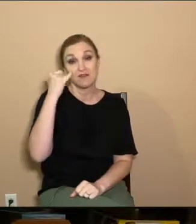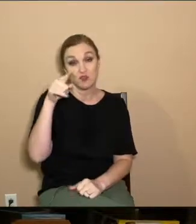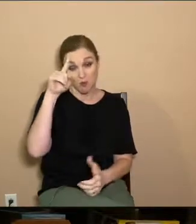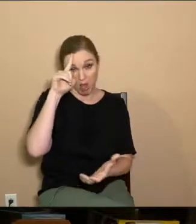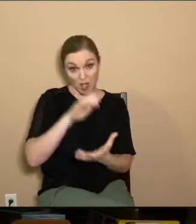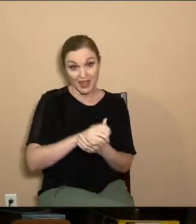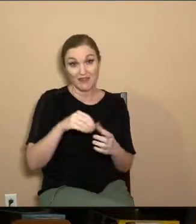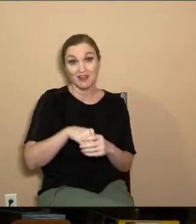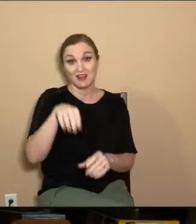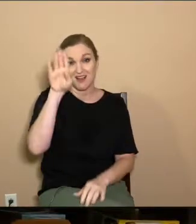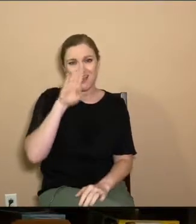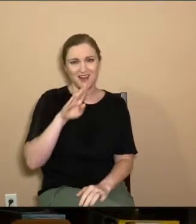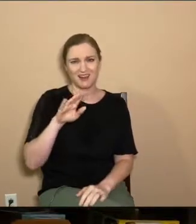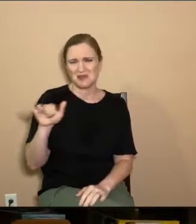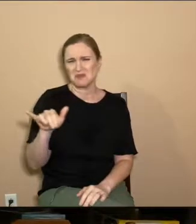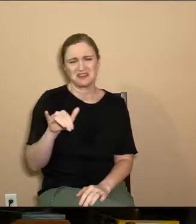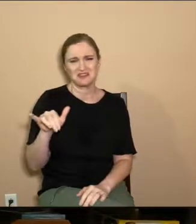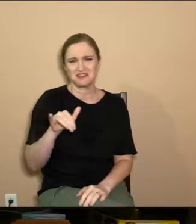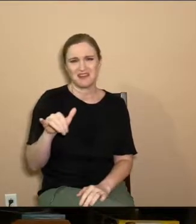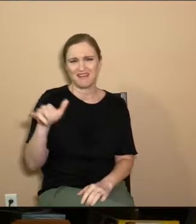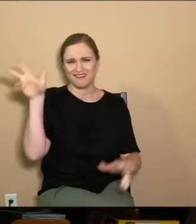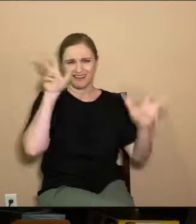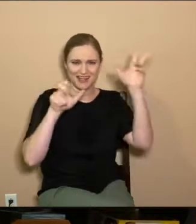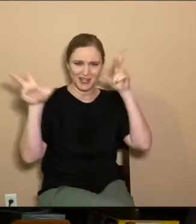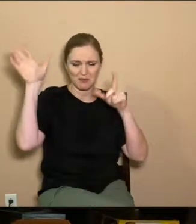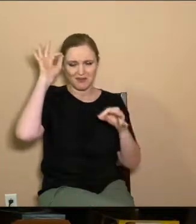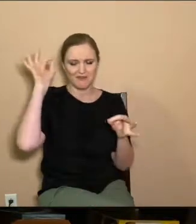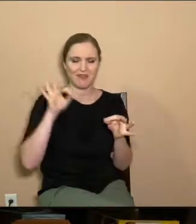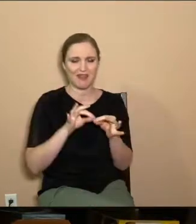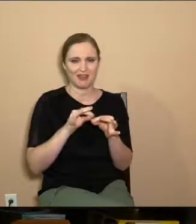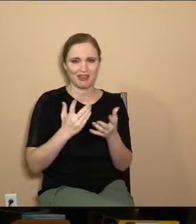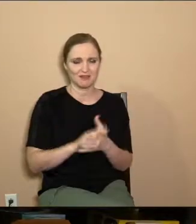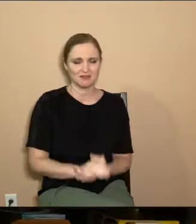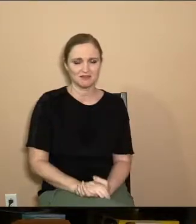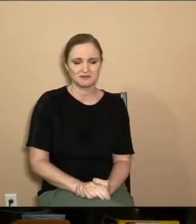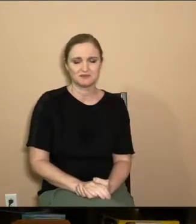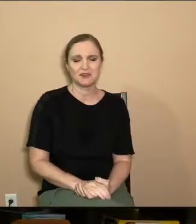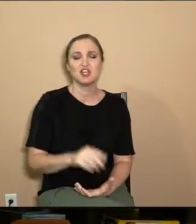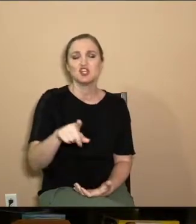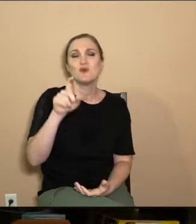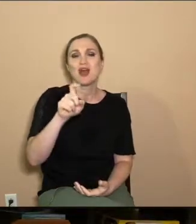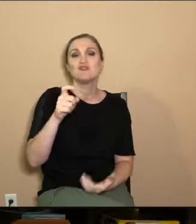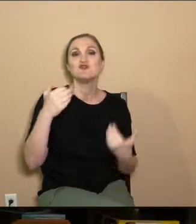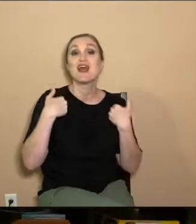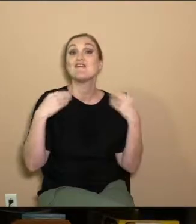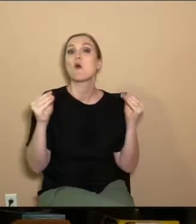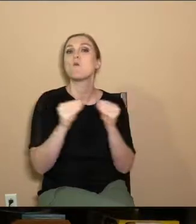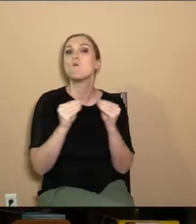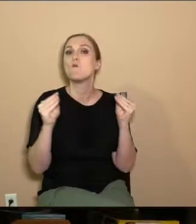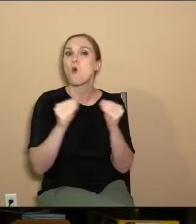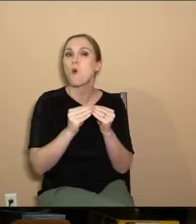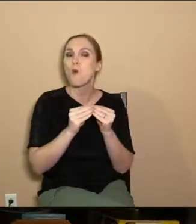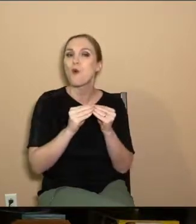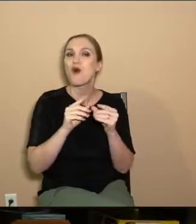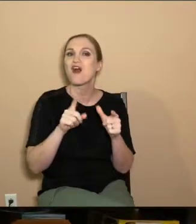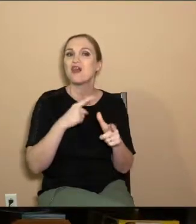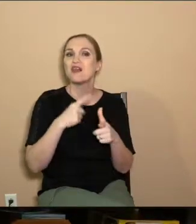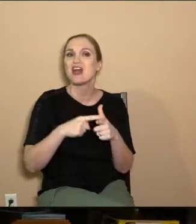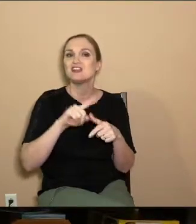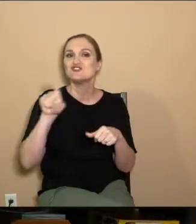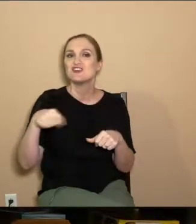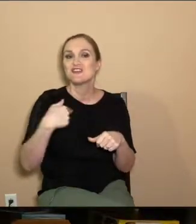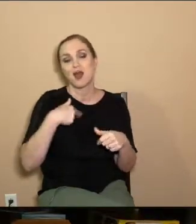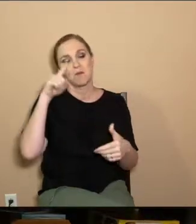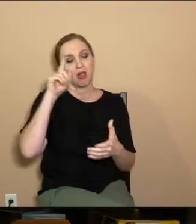in God, that's just like demonic faith. That's just like the demons. You've got to have more than just a simple belief.